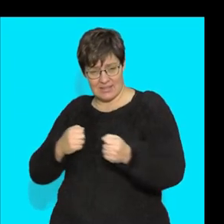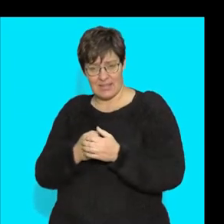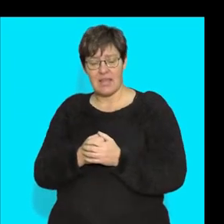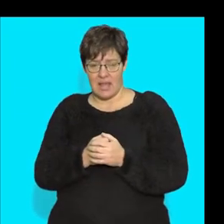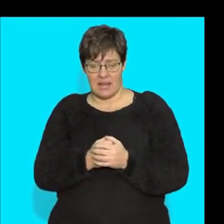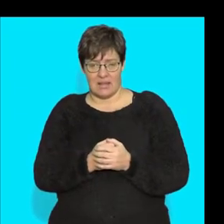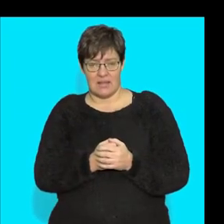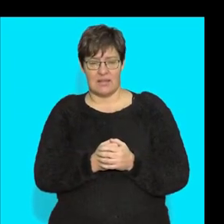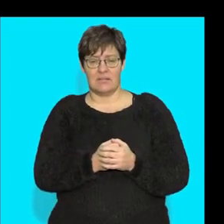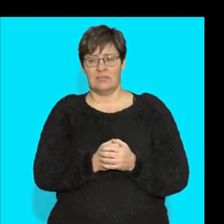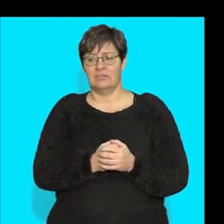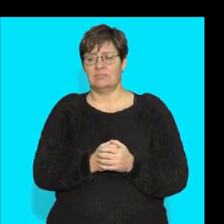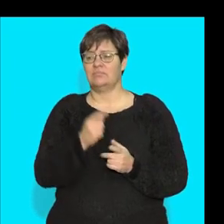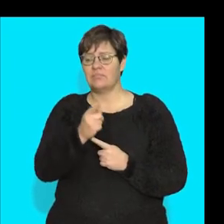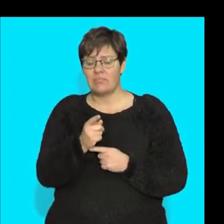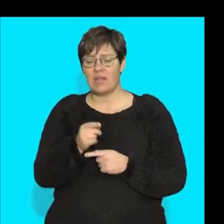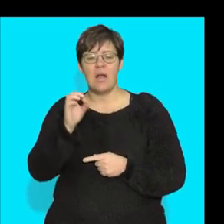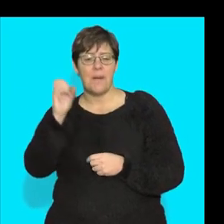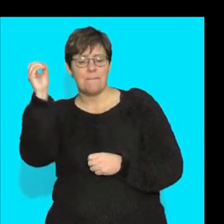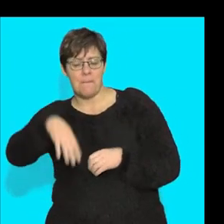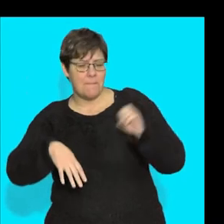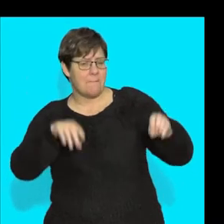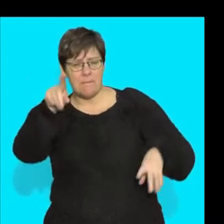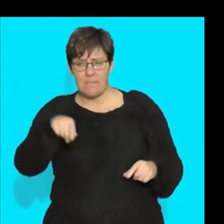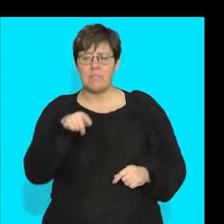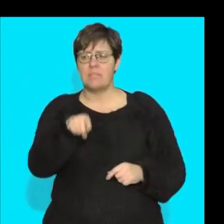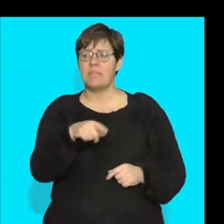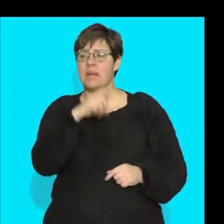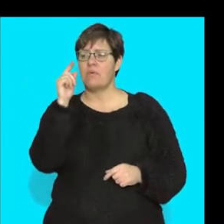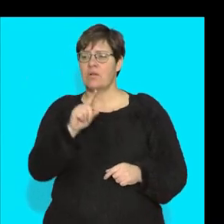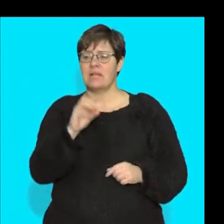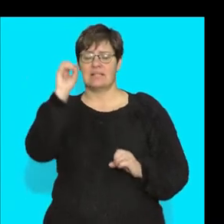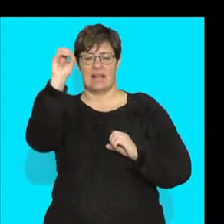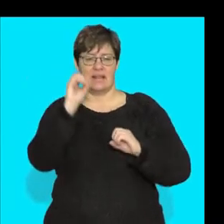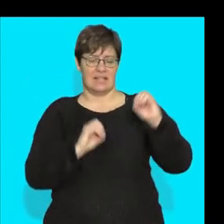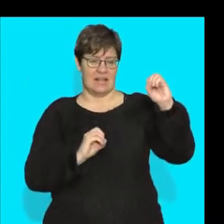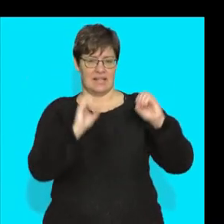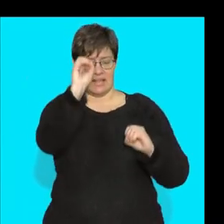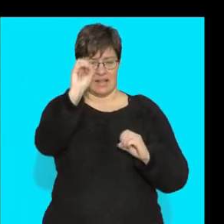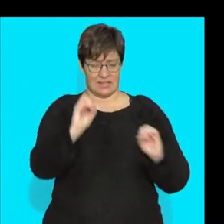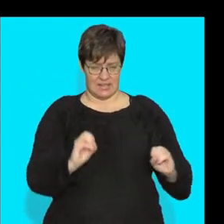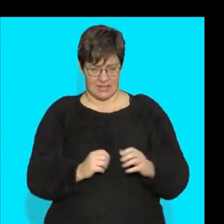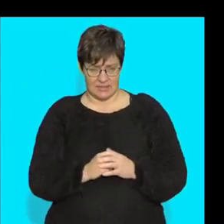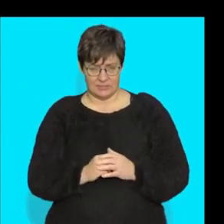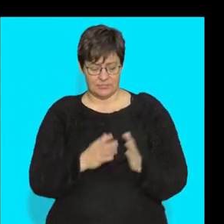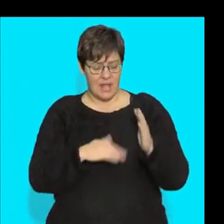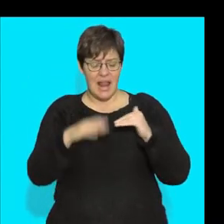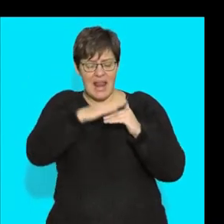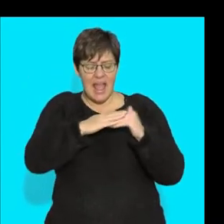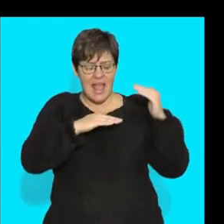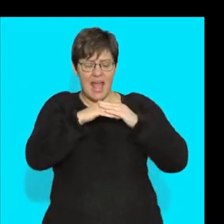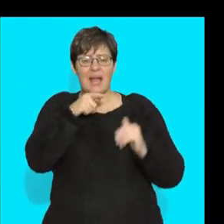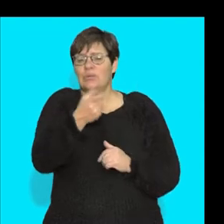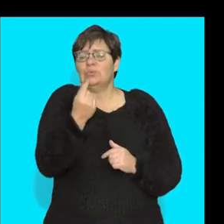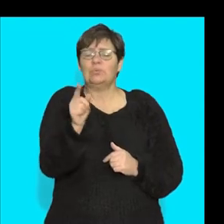out. What are those things that you're going to pop in? They're going to be cells. And what this layer does over